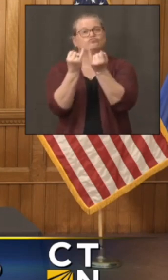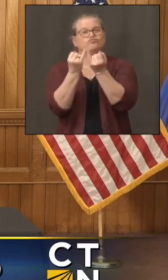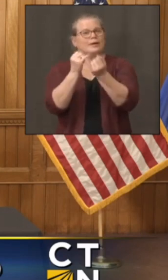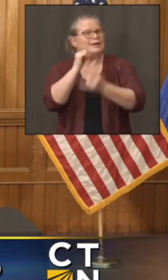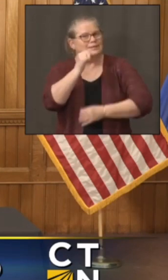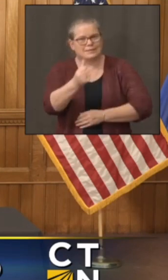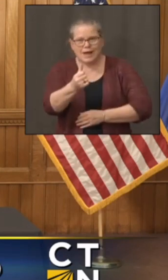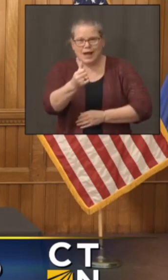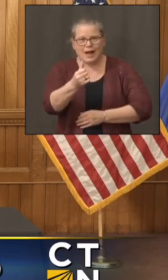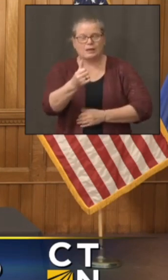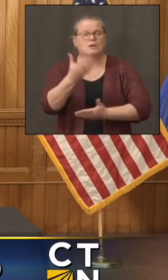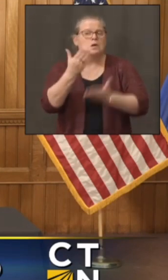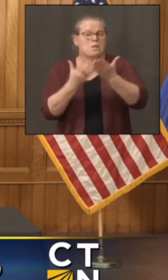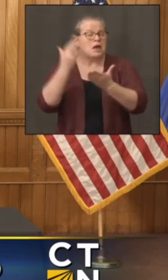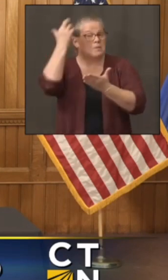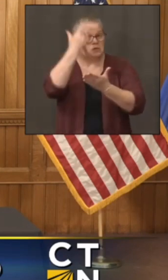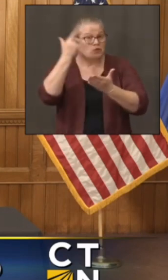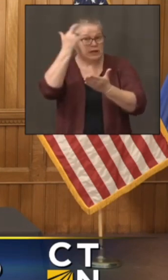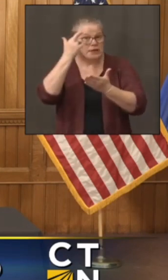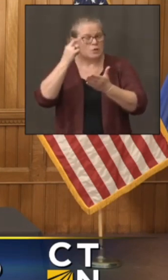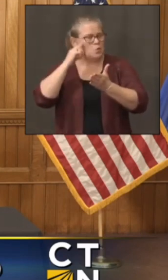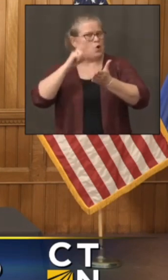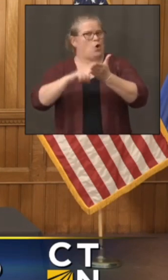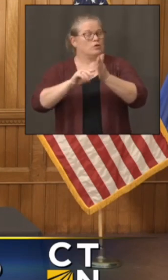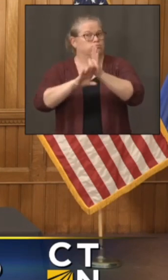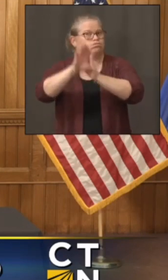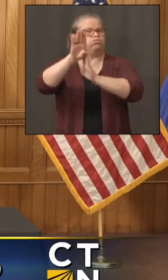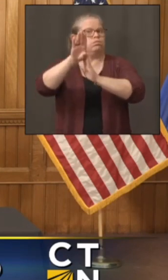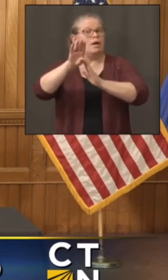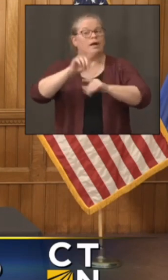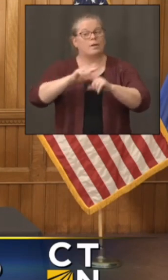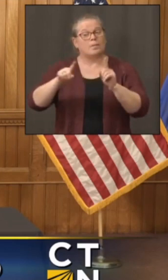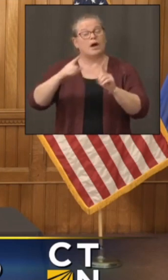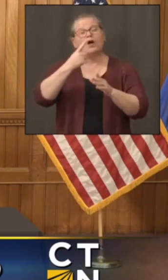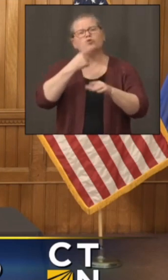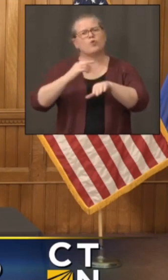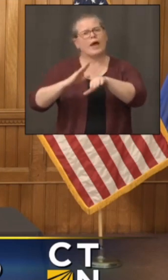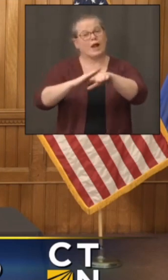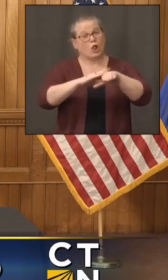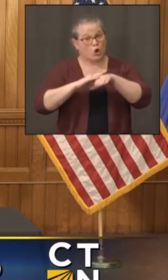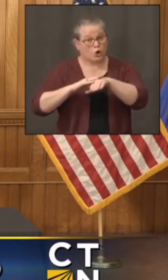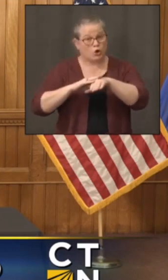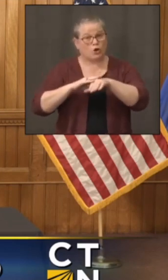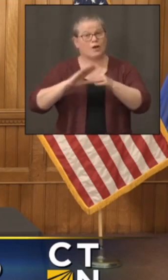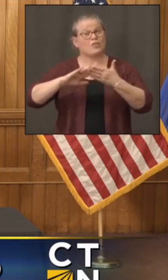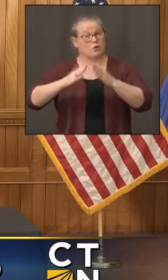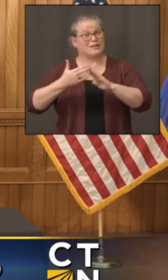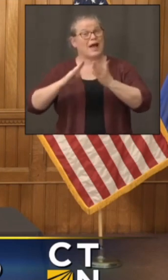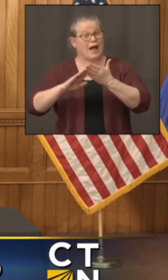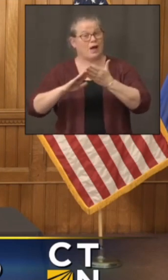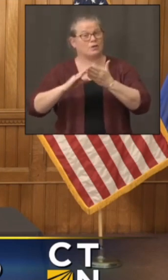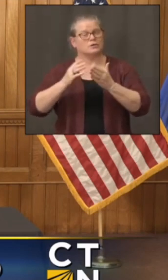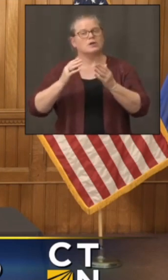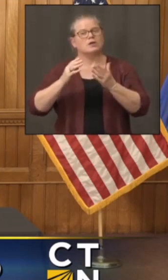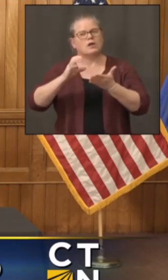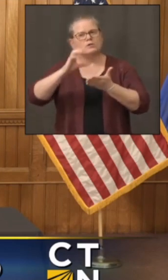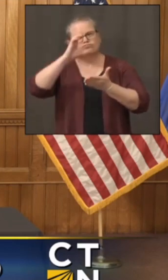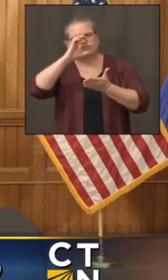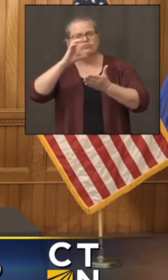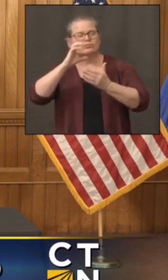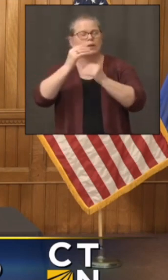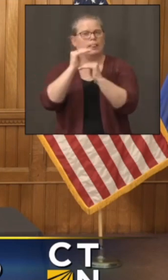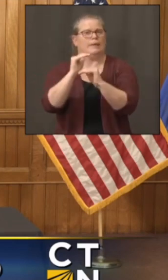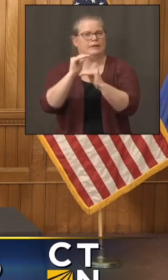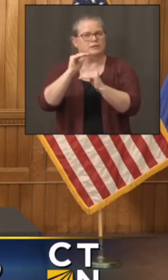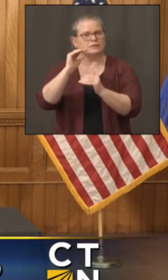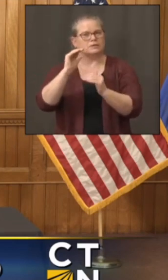seeing right now. But then with the red alert towns, you're pushing for different restrictions on an even smaller basis than the state as a whole. So if the entire